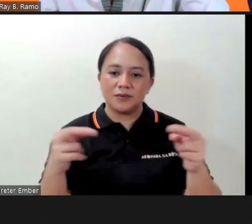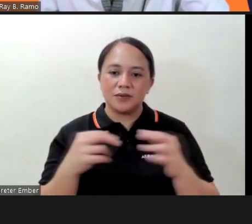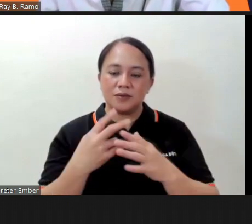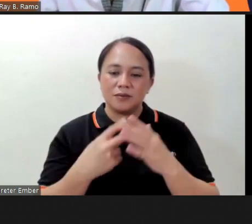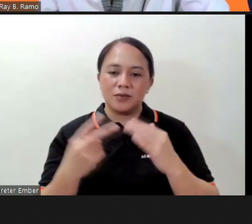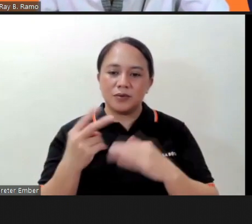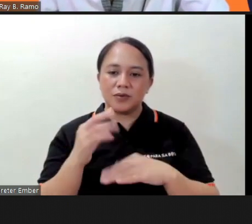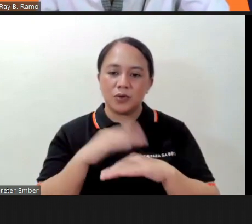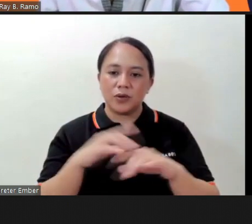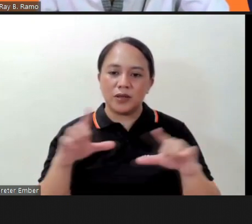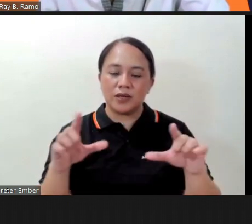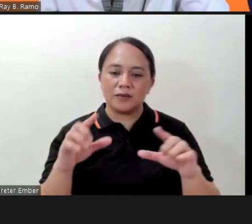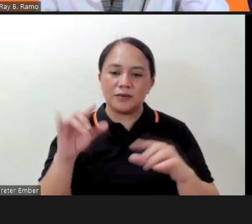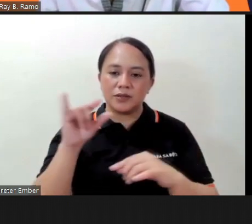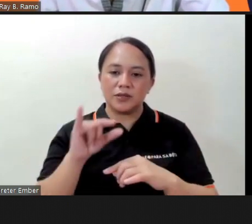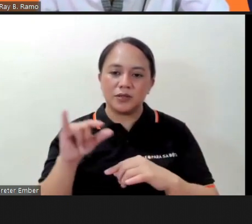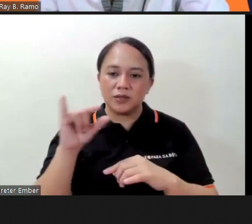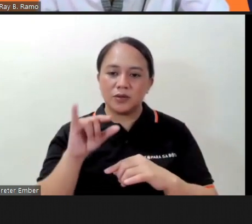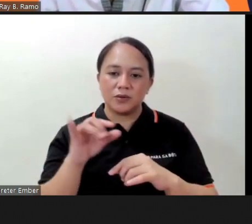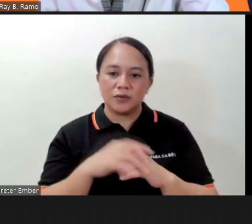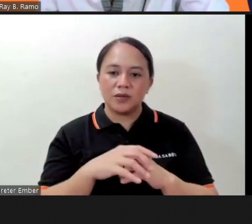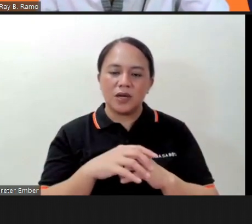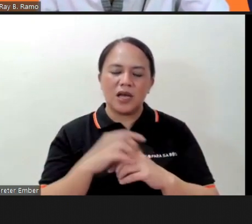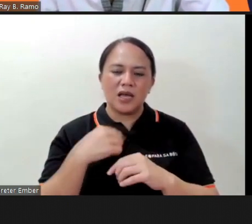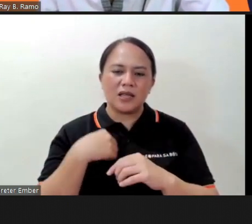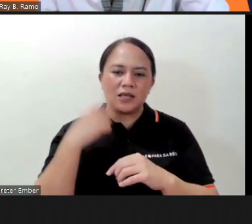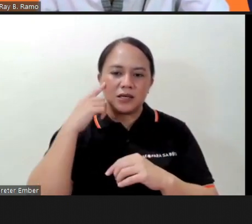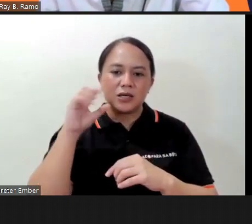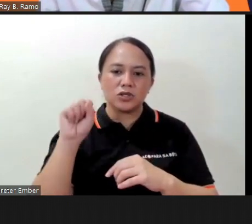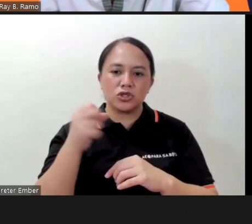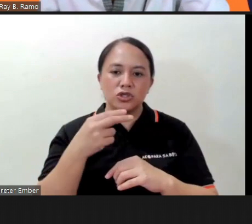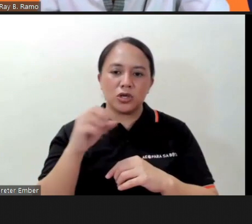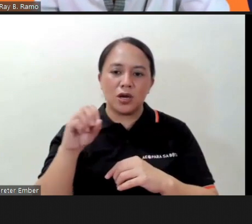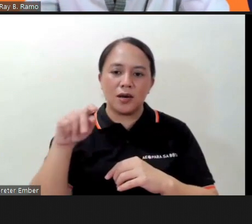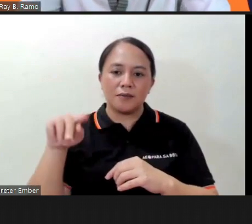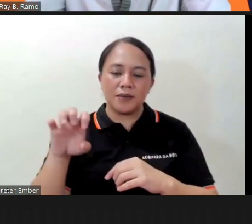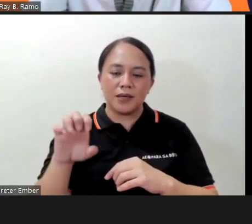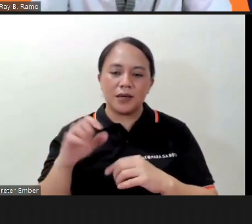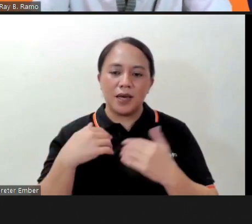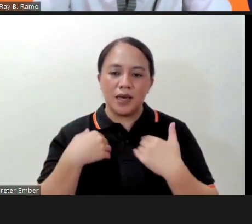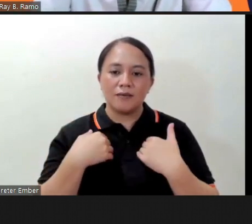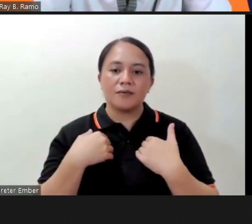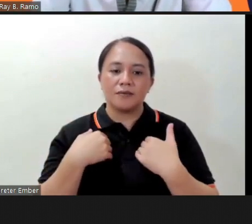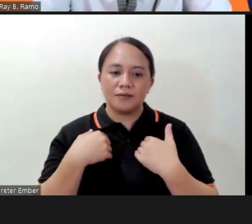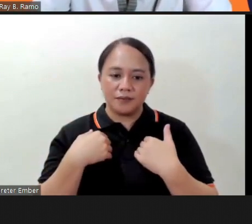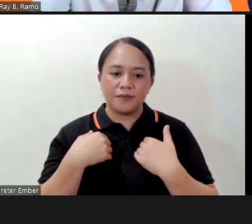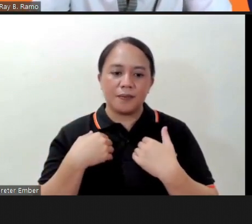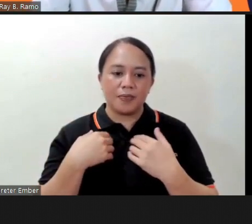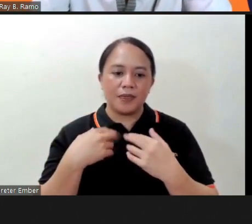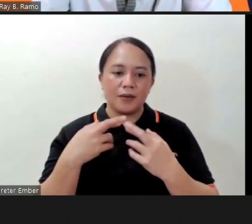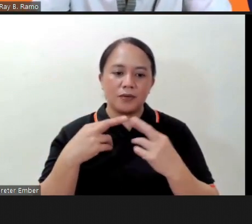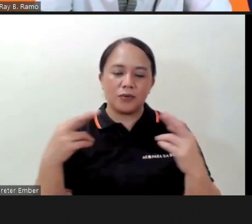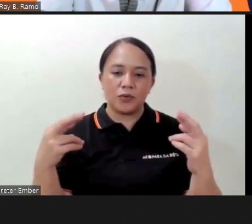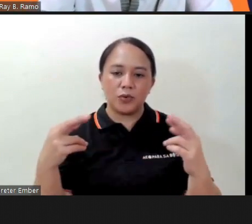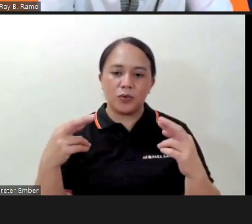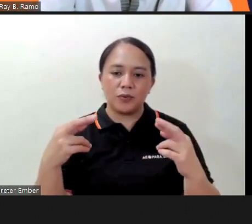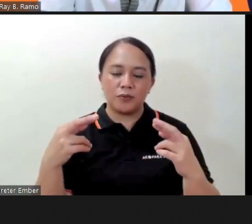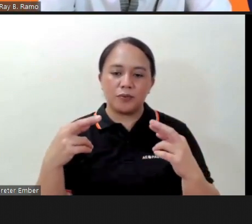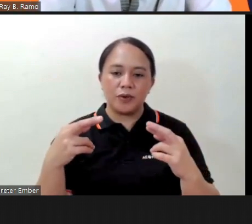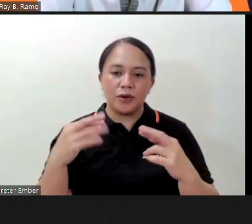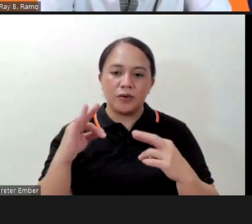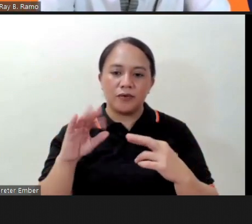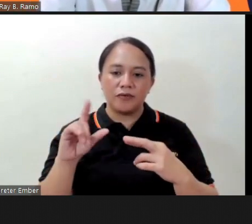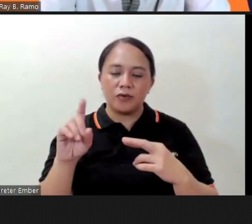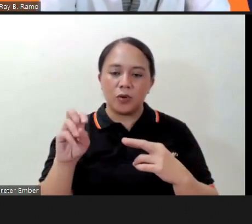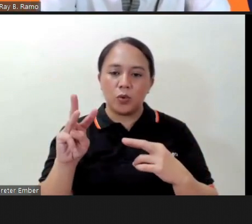online Instagram or I think there are people selling rope flow ropes so